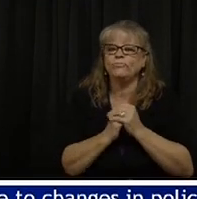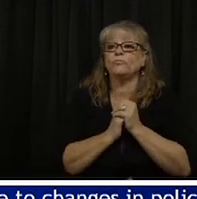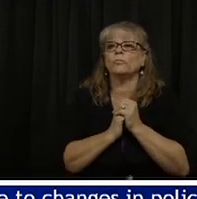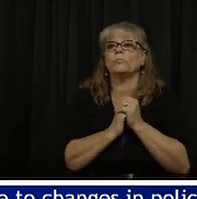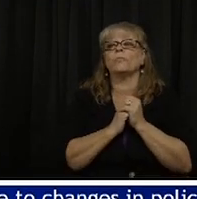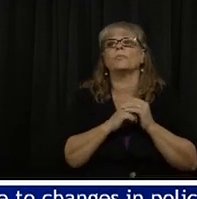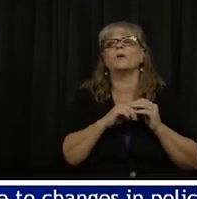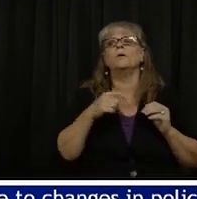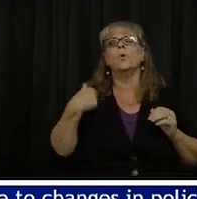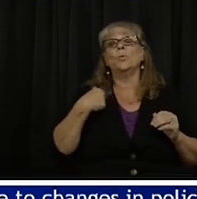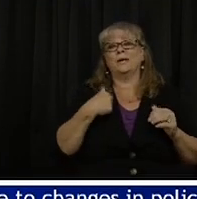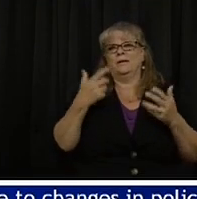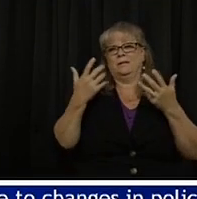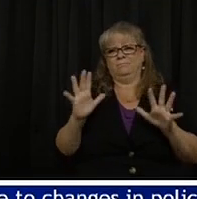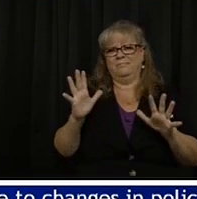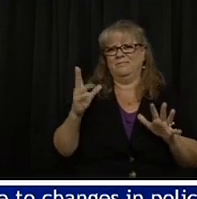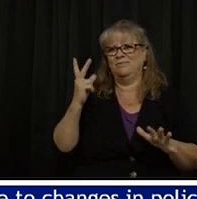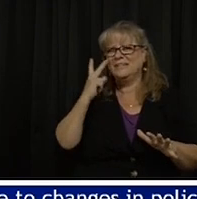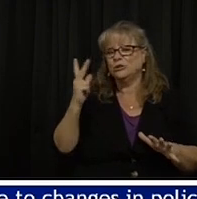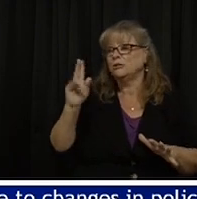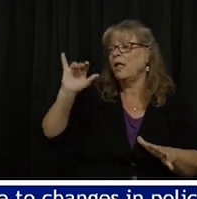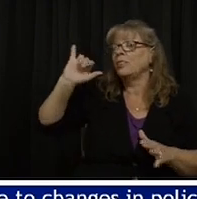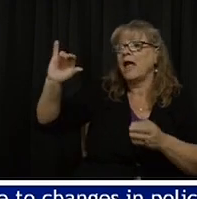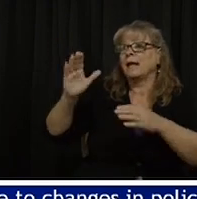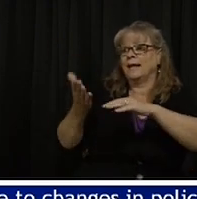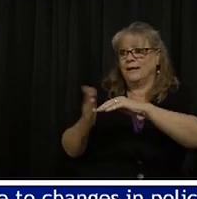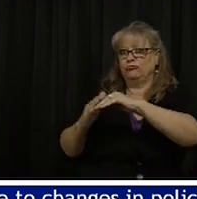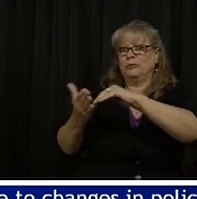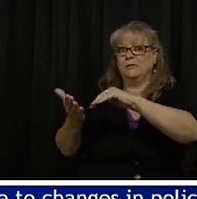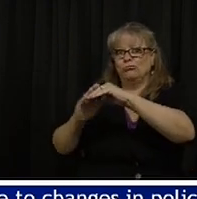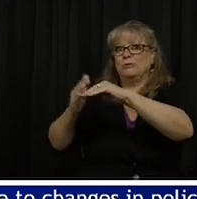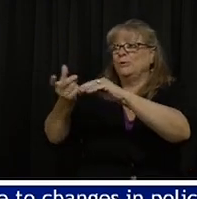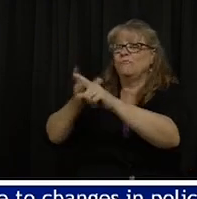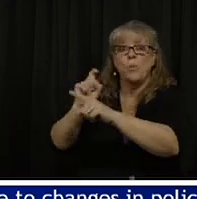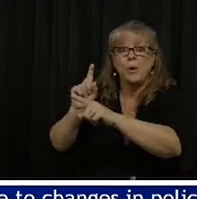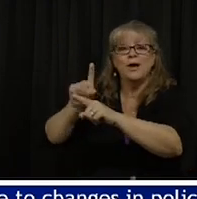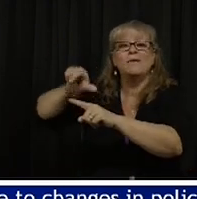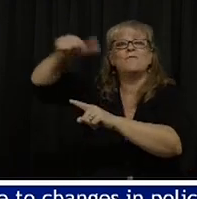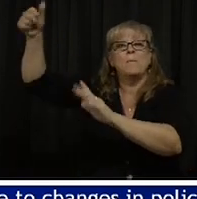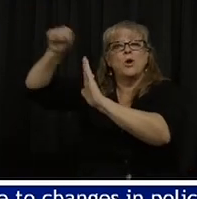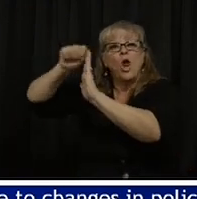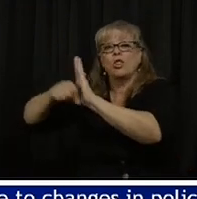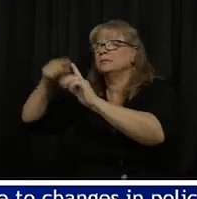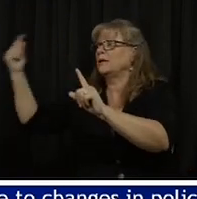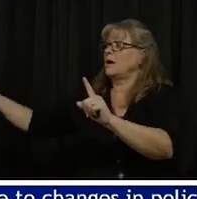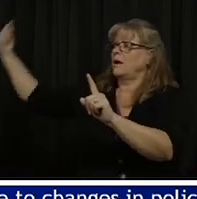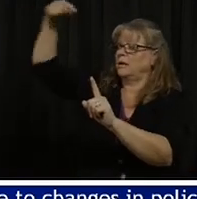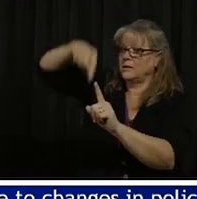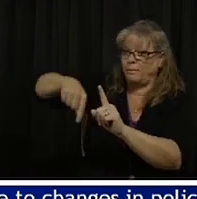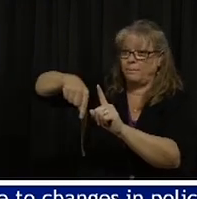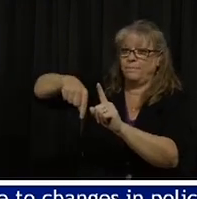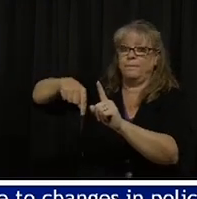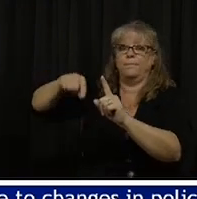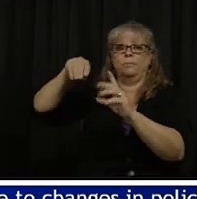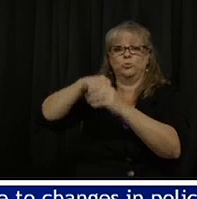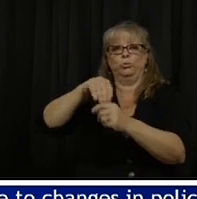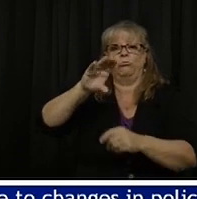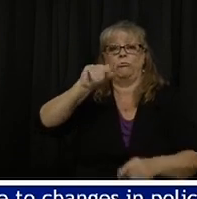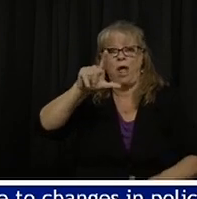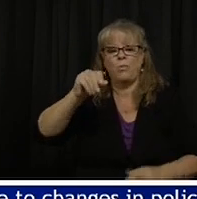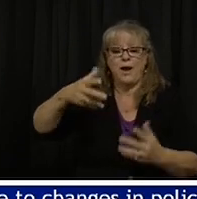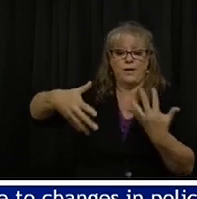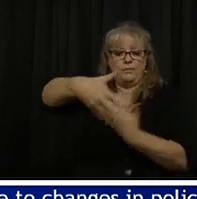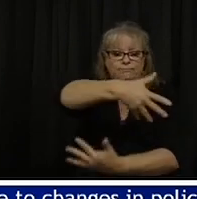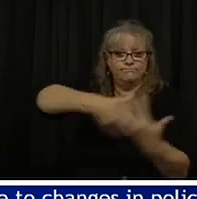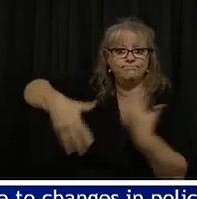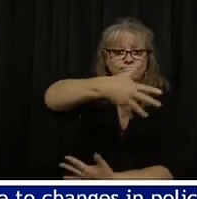outside of Colorado into the state and contact between visitors out-of-state with Colorado residents. There's also, of course, the possibility of